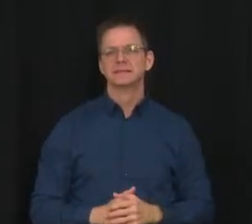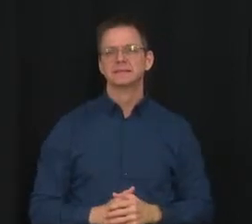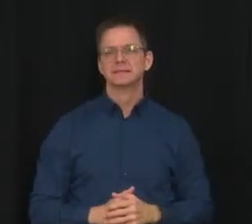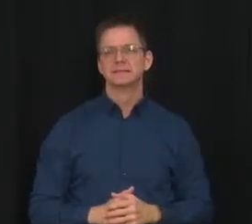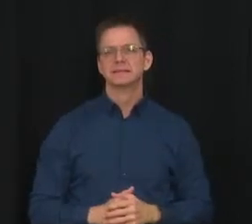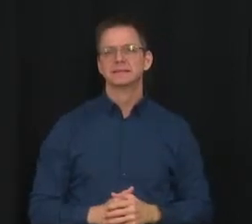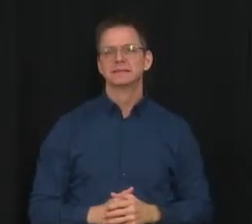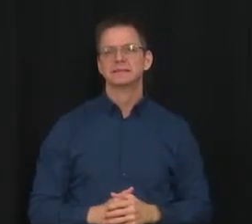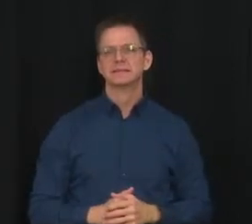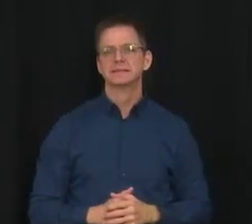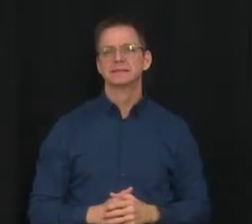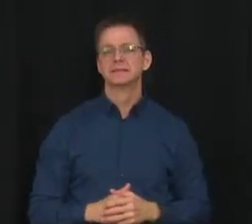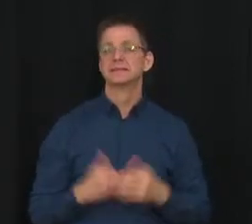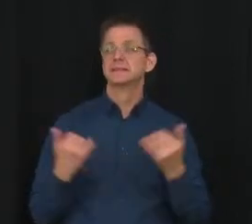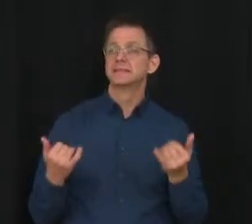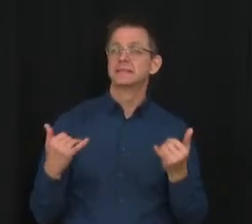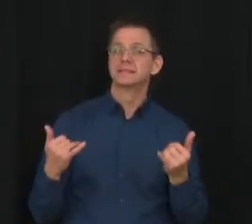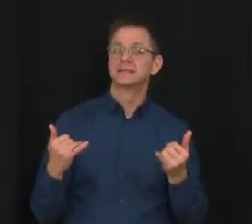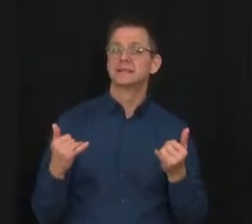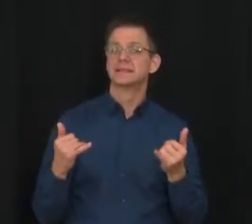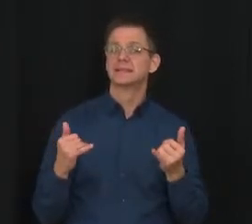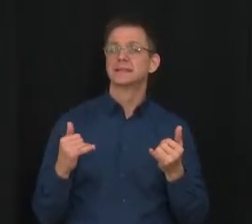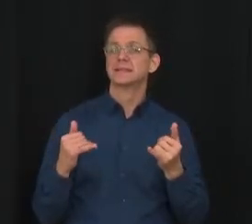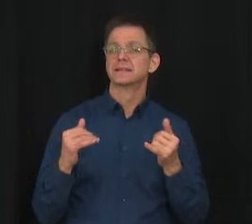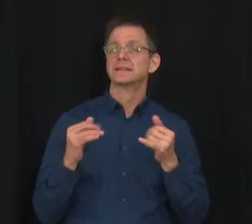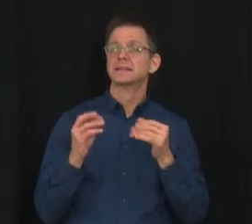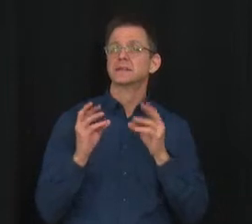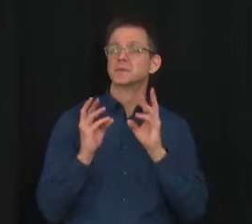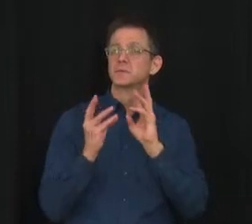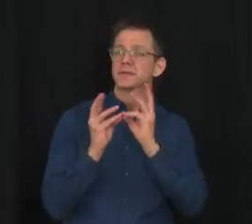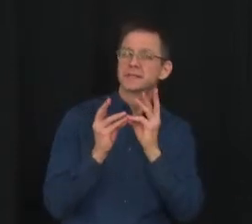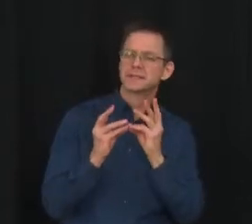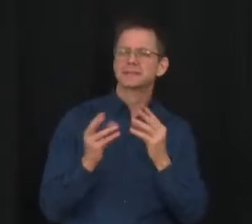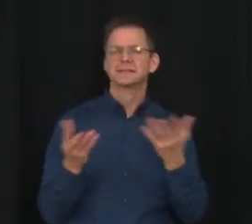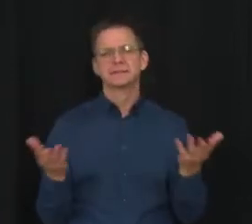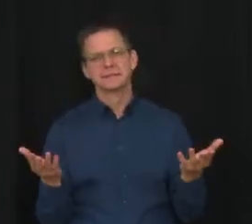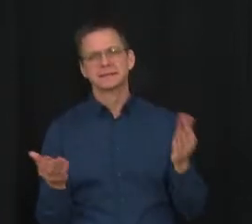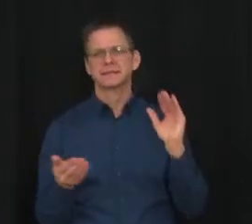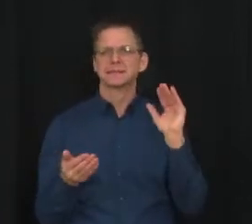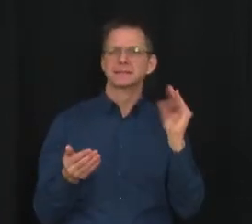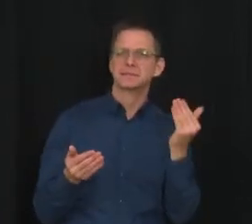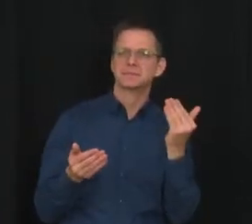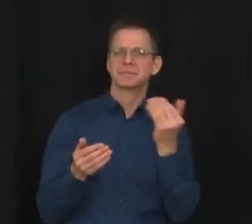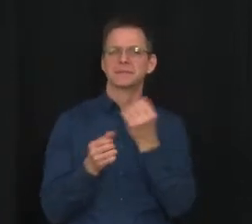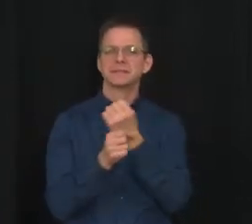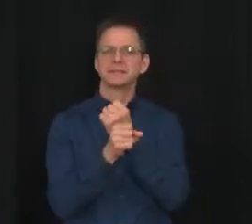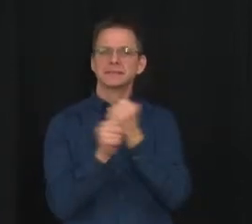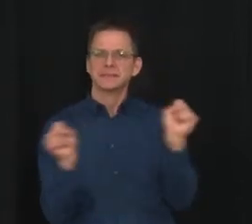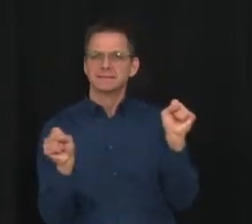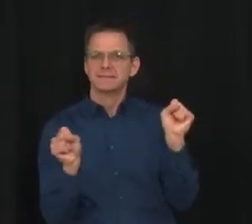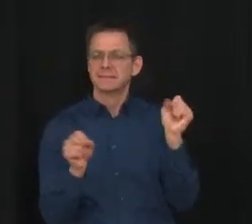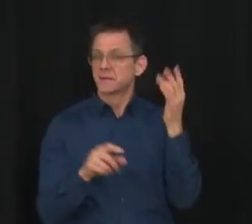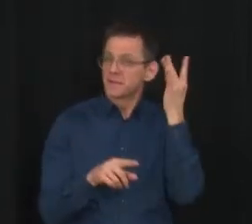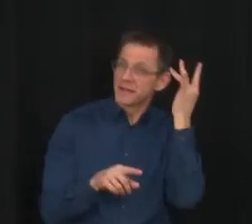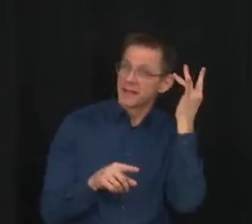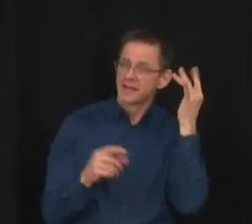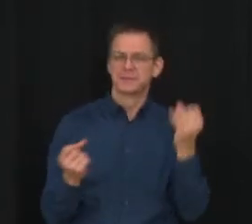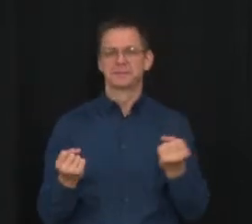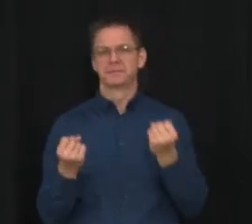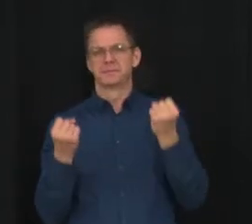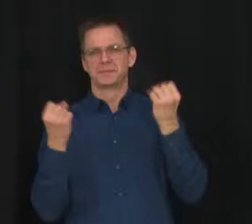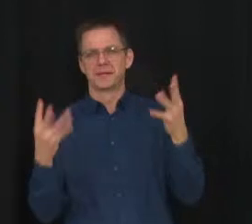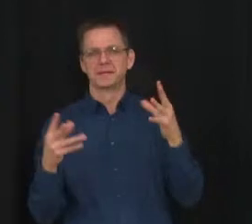That's thanks to widely available, safe, effective vaccines and the thousands of staff and students who've been immunized for COVID-19.